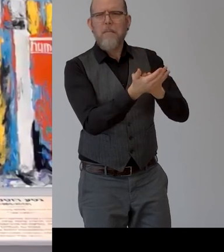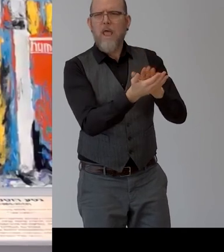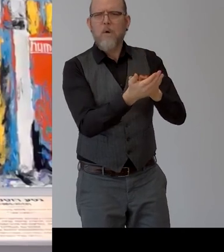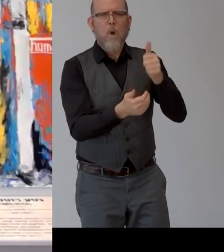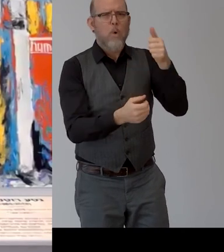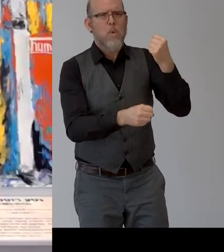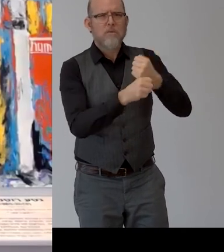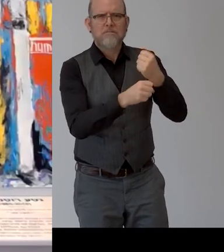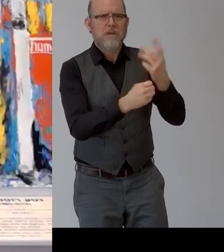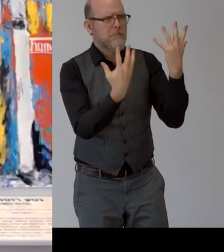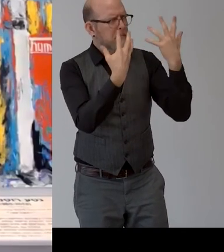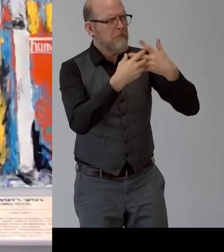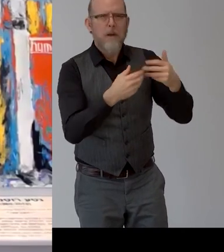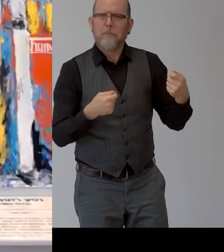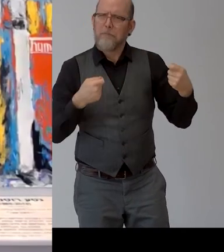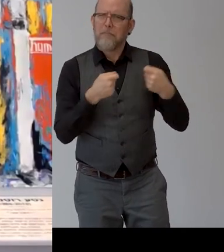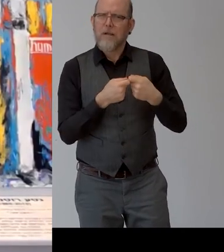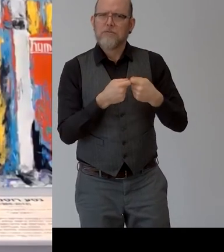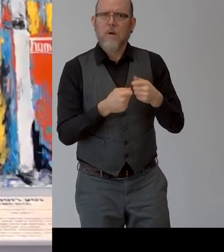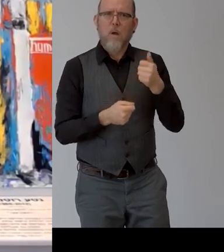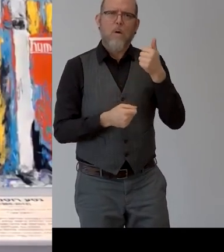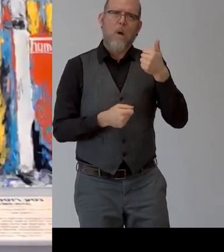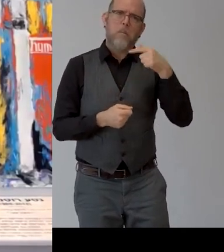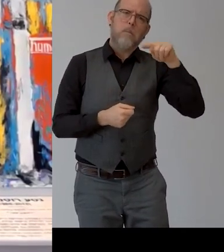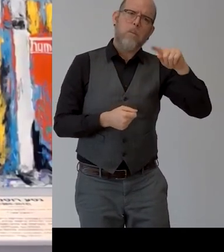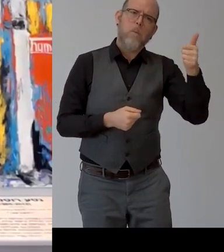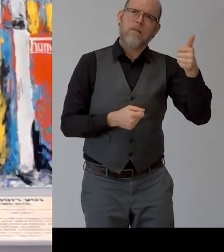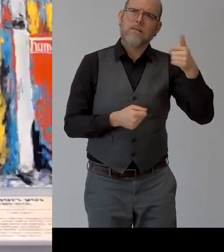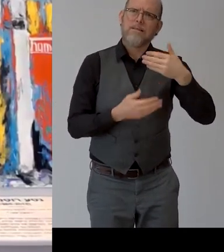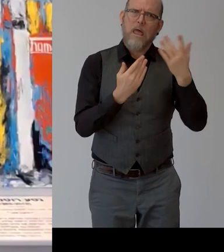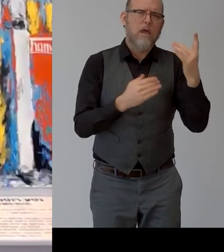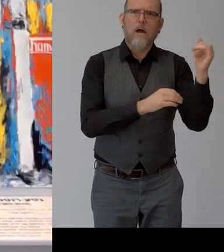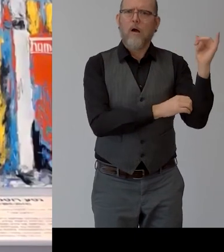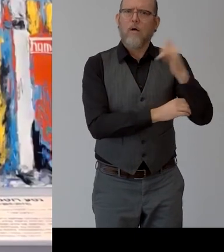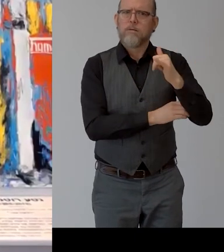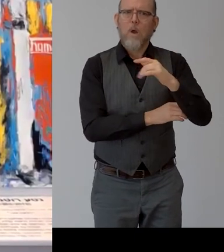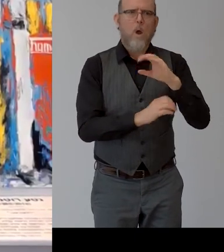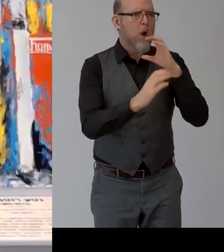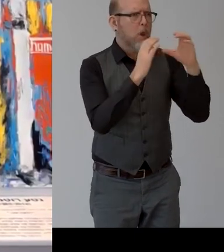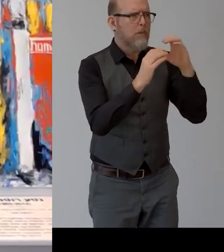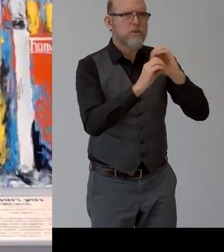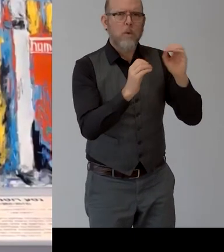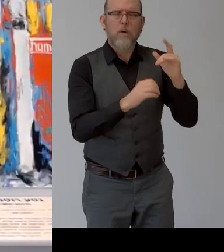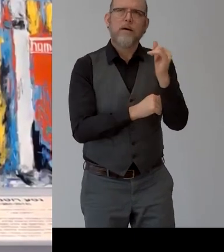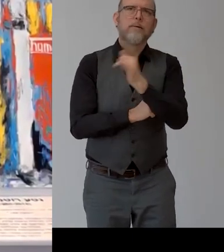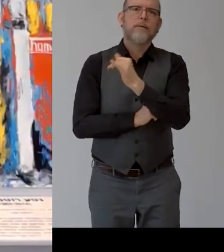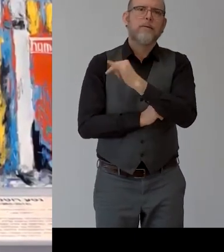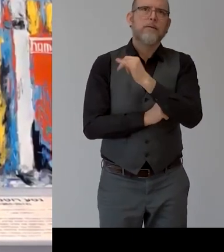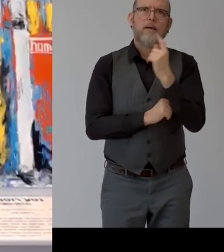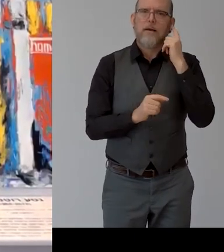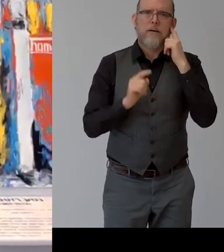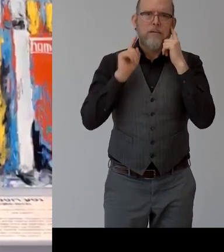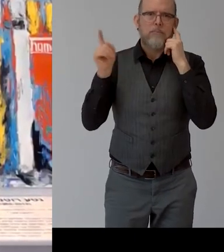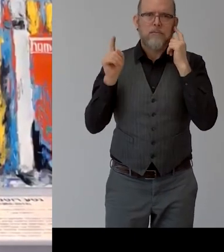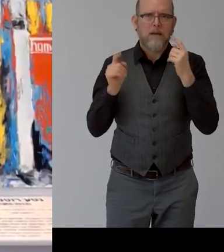want but other times she just ignores as if she's doing it on purpose now when we started checking this we